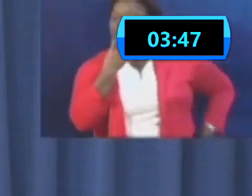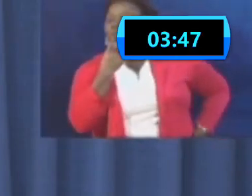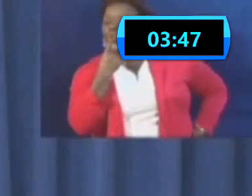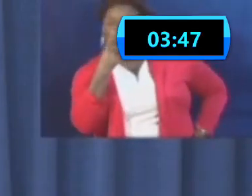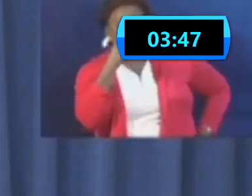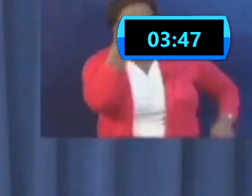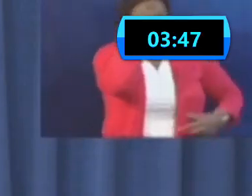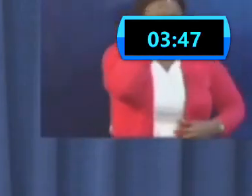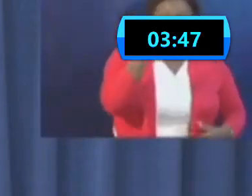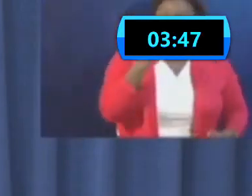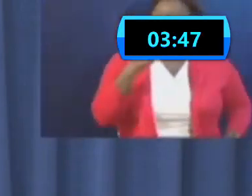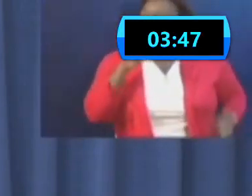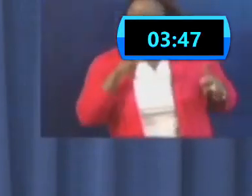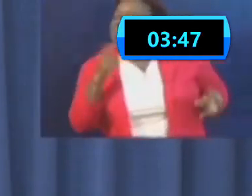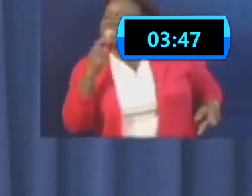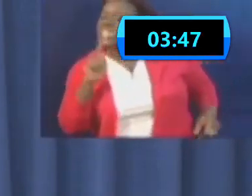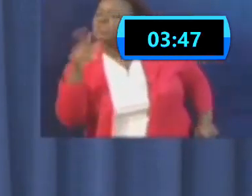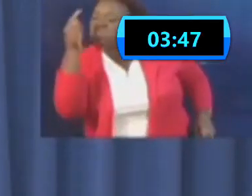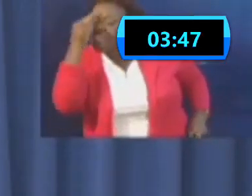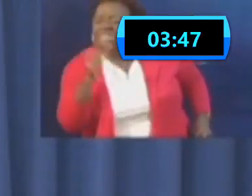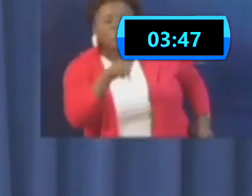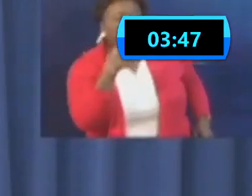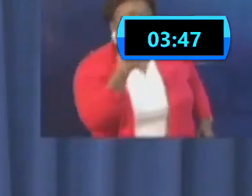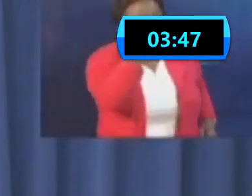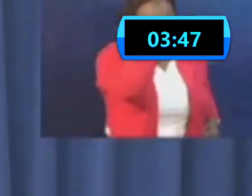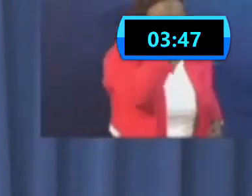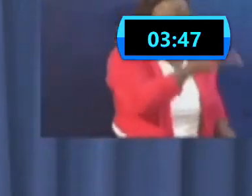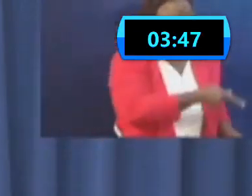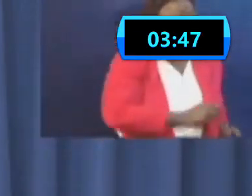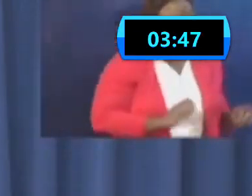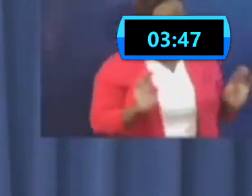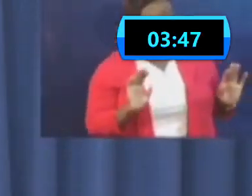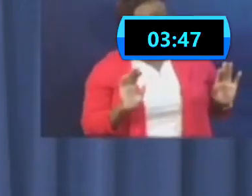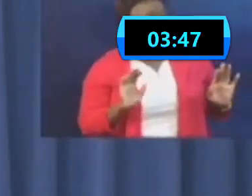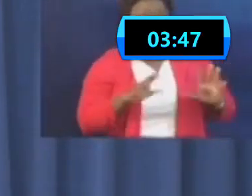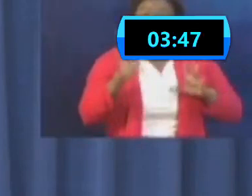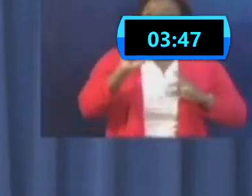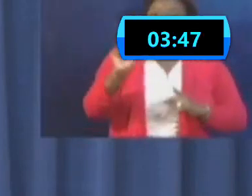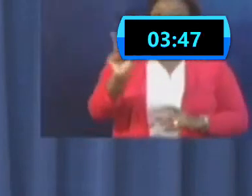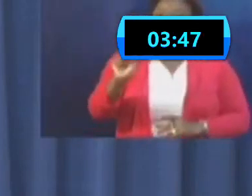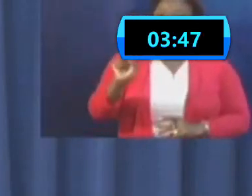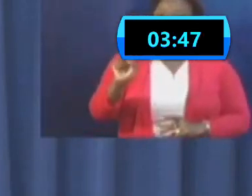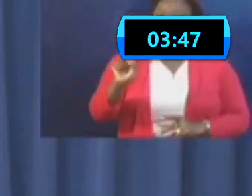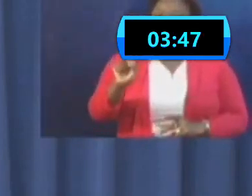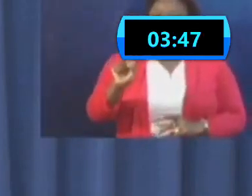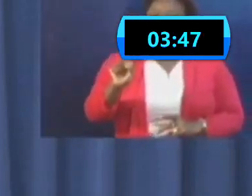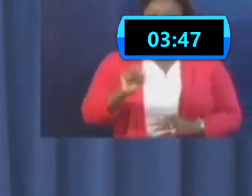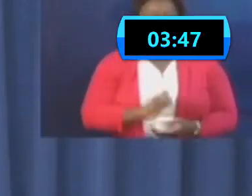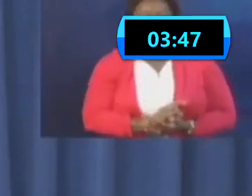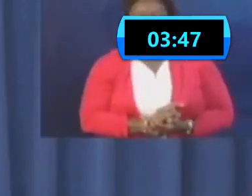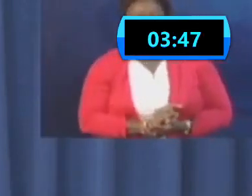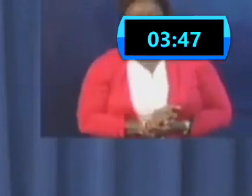I mean, in one community recently there was a confirmed person at a school and there was some serious social pushback there.